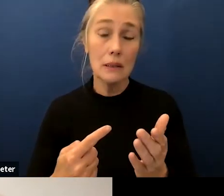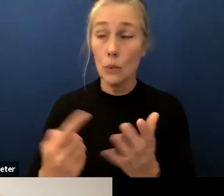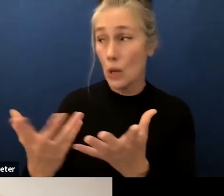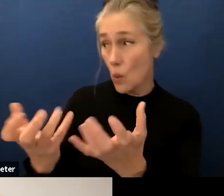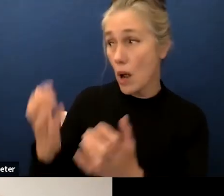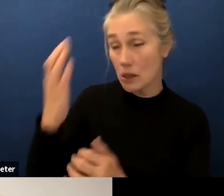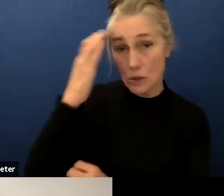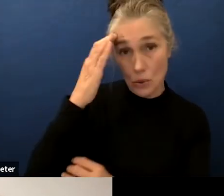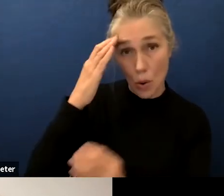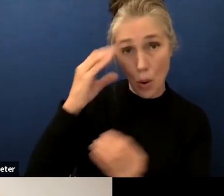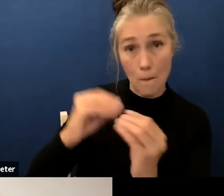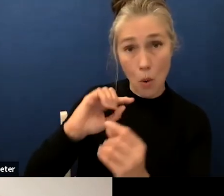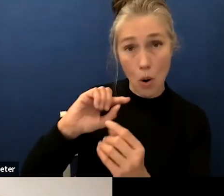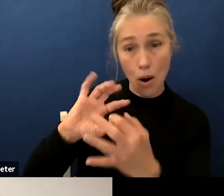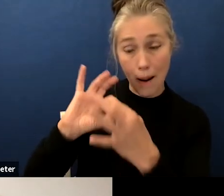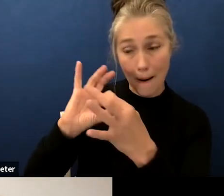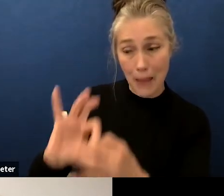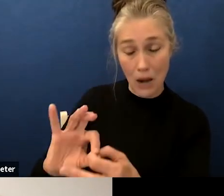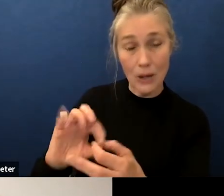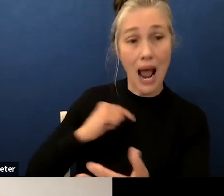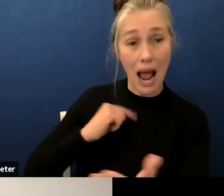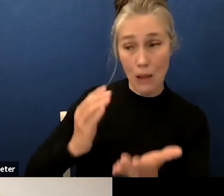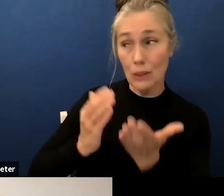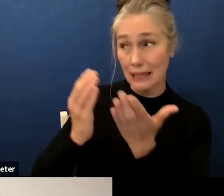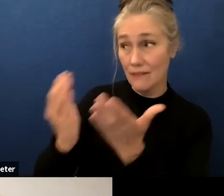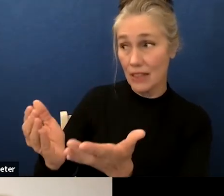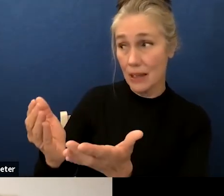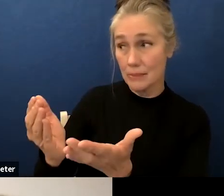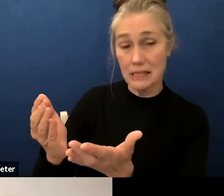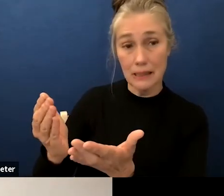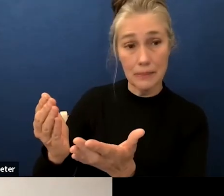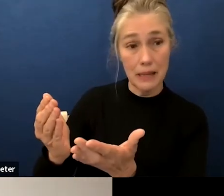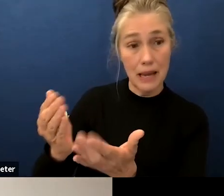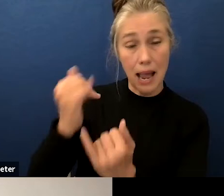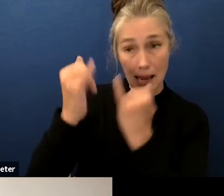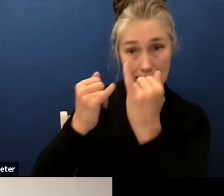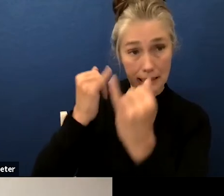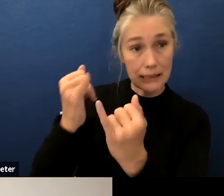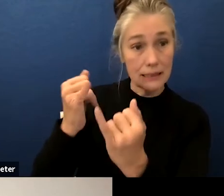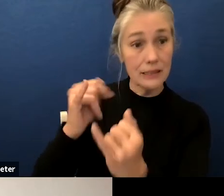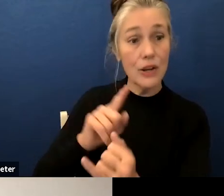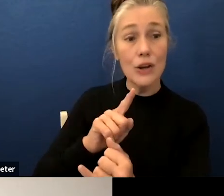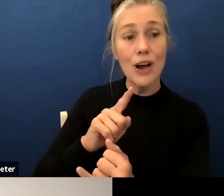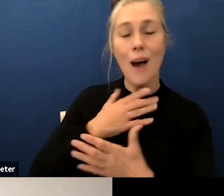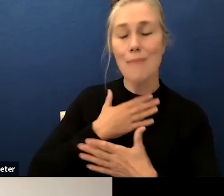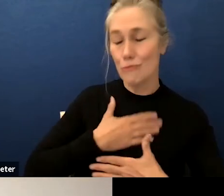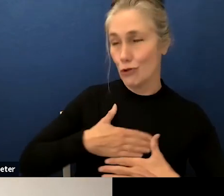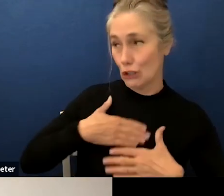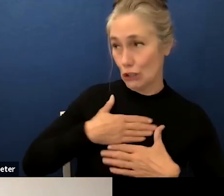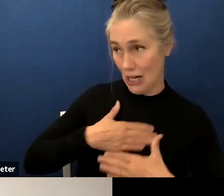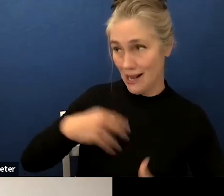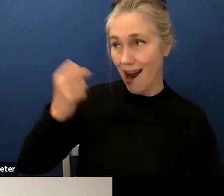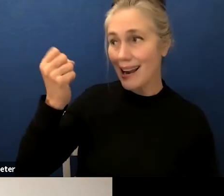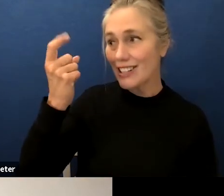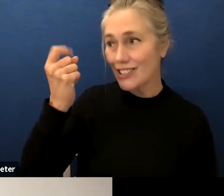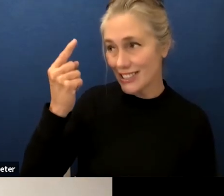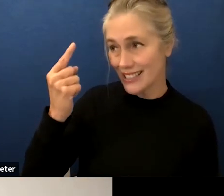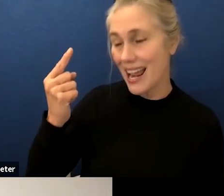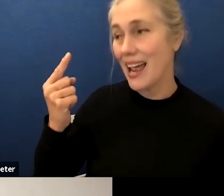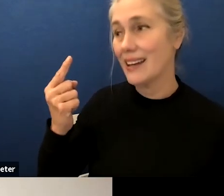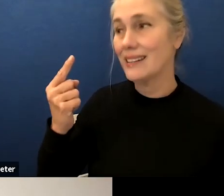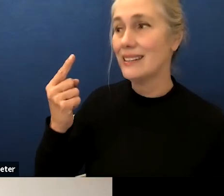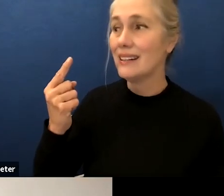to give them a few suggestions and ideas and um I really appreciate an understanding of